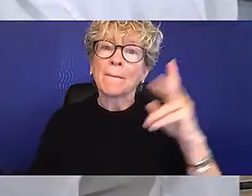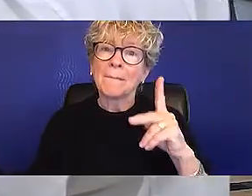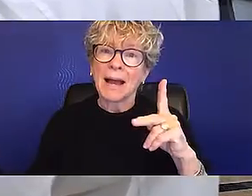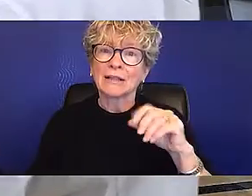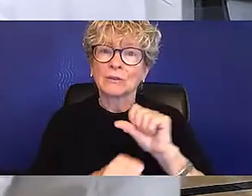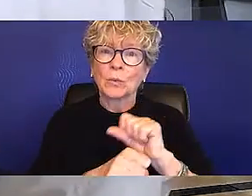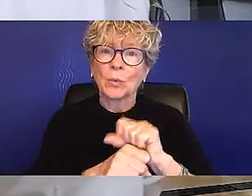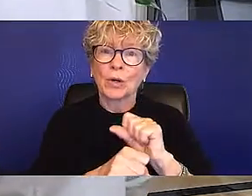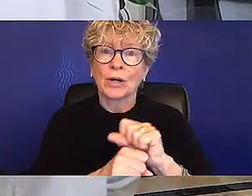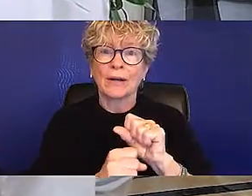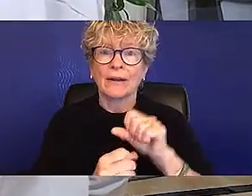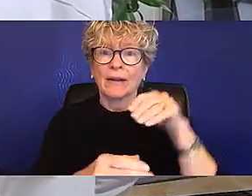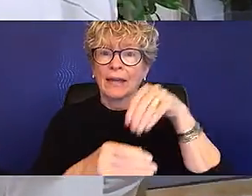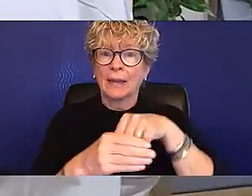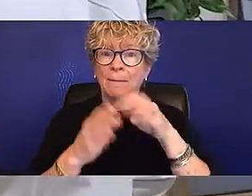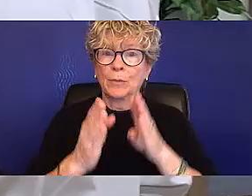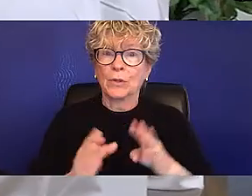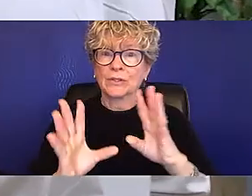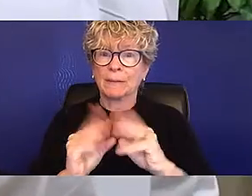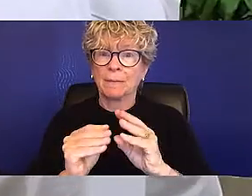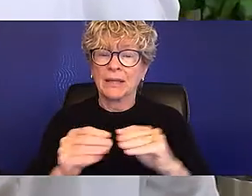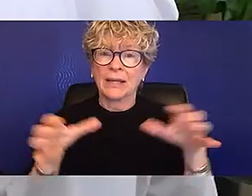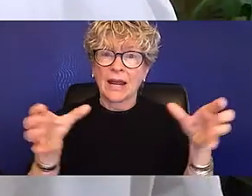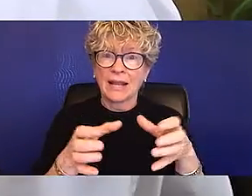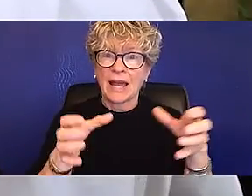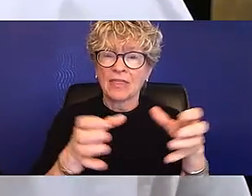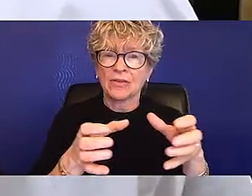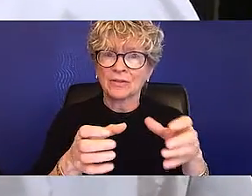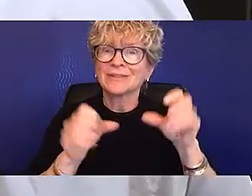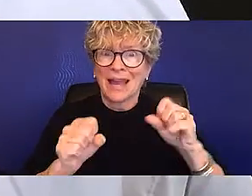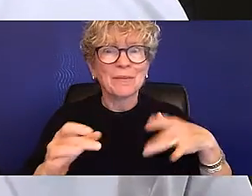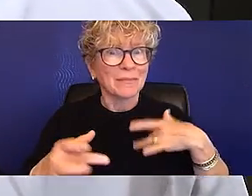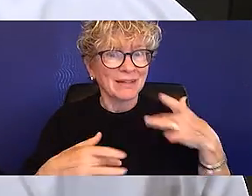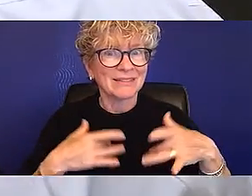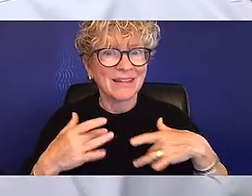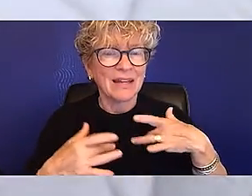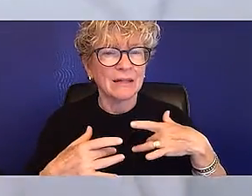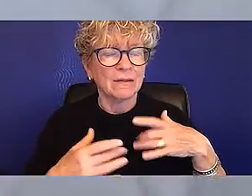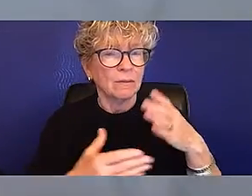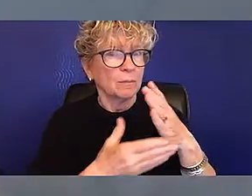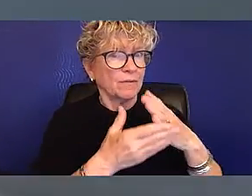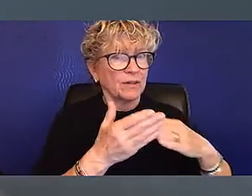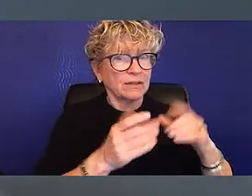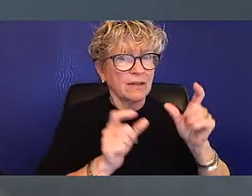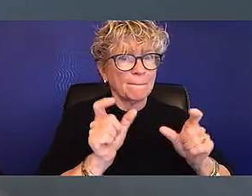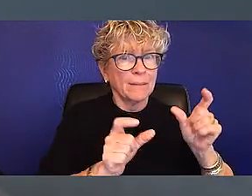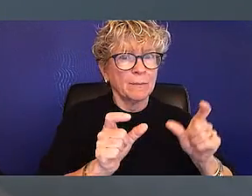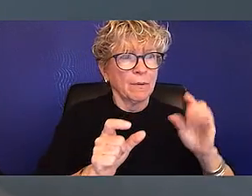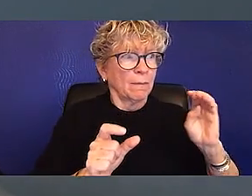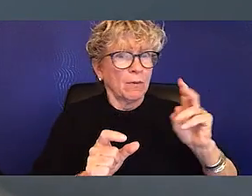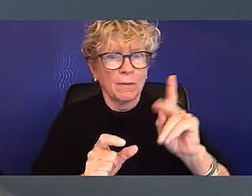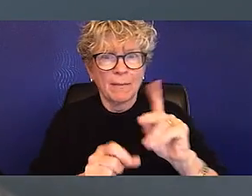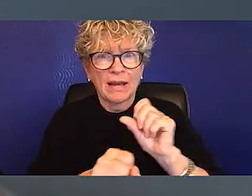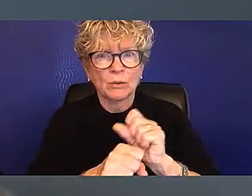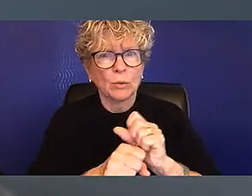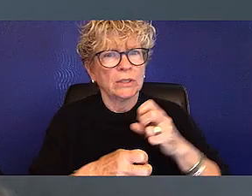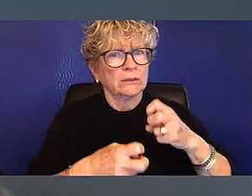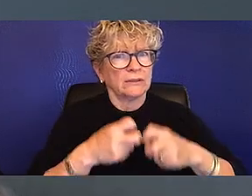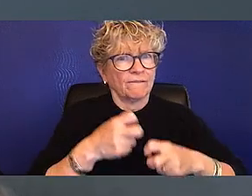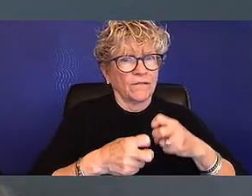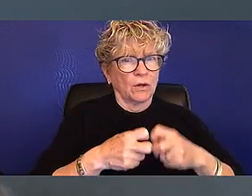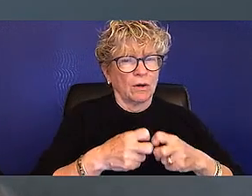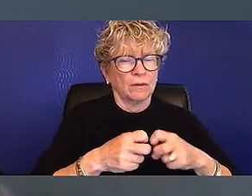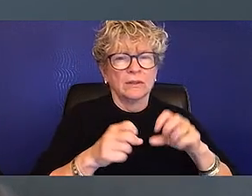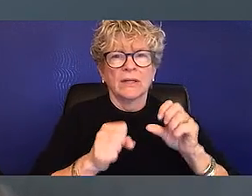Returning to work in person meetings and gatherings can be exciting, but for some, returning to work can be